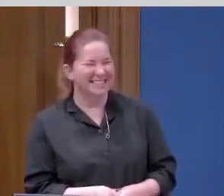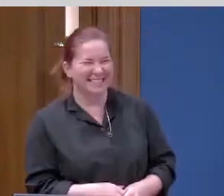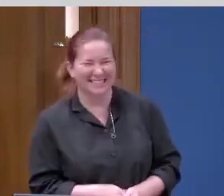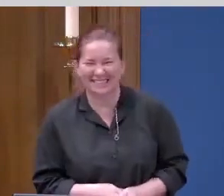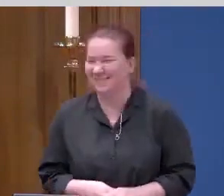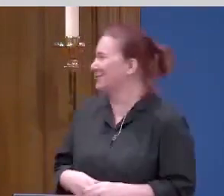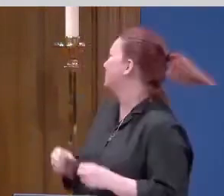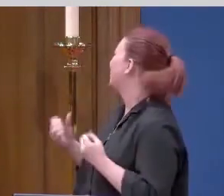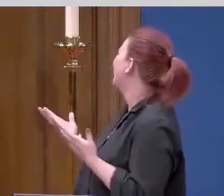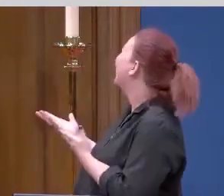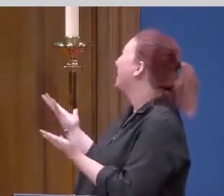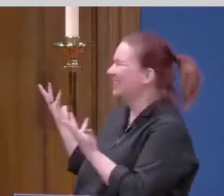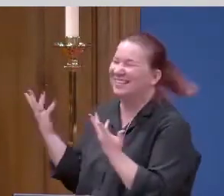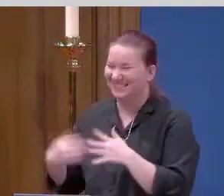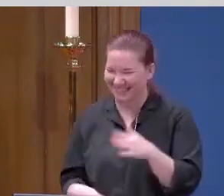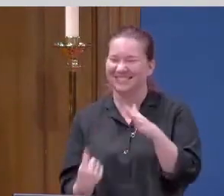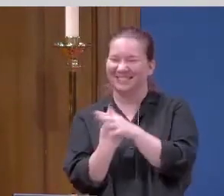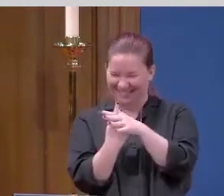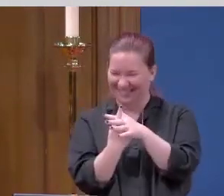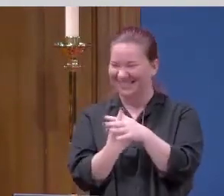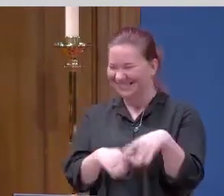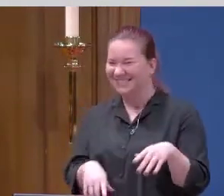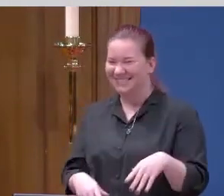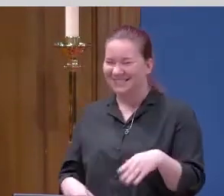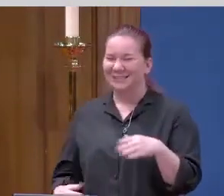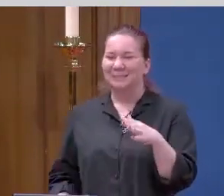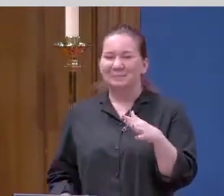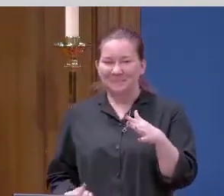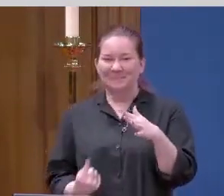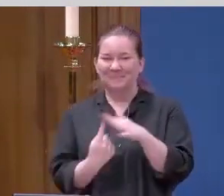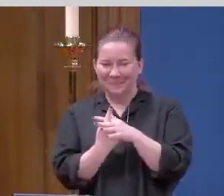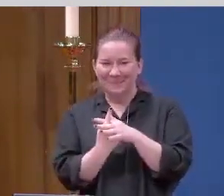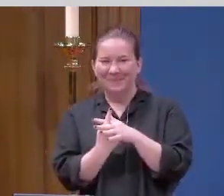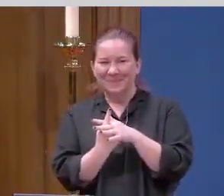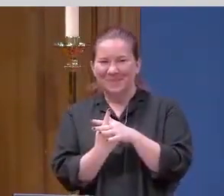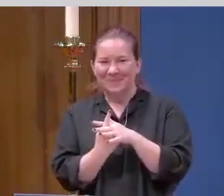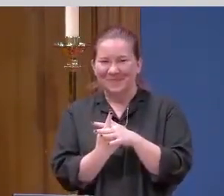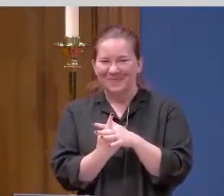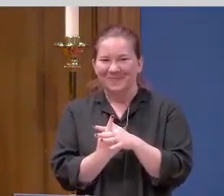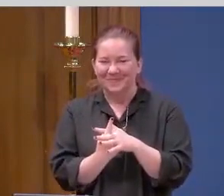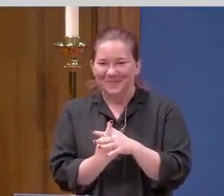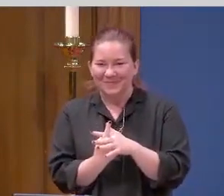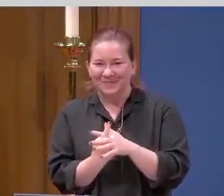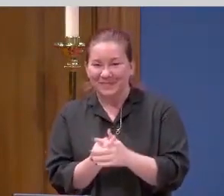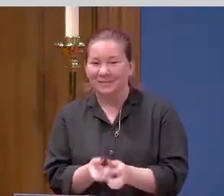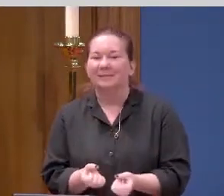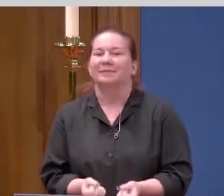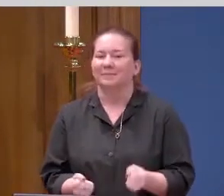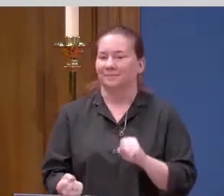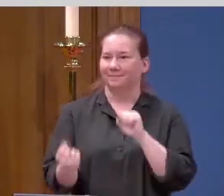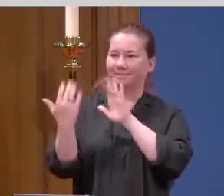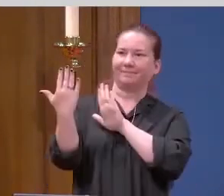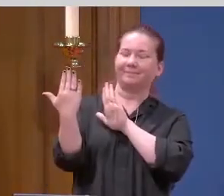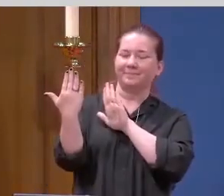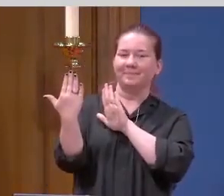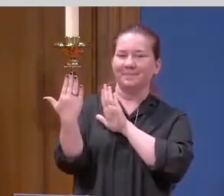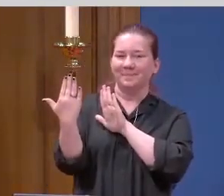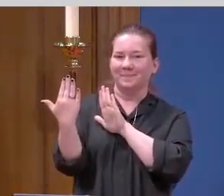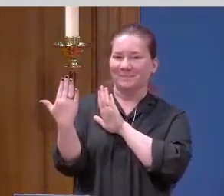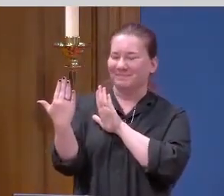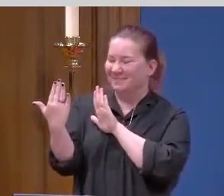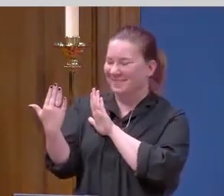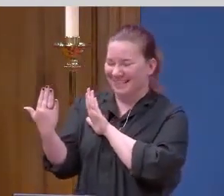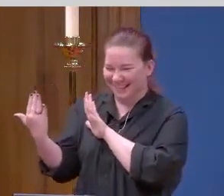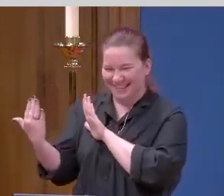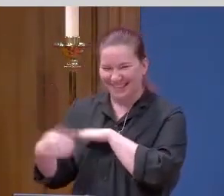Which one? Okay. So he showed up. She did that one first. He showed up. And then they stand before him.